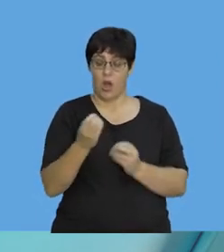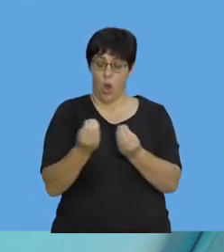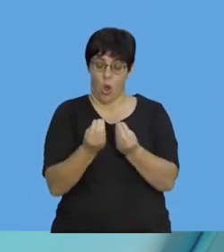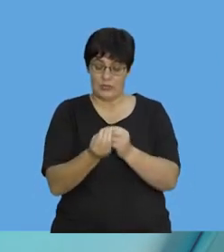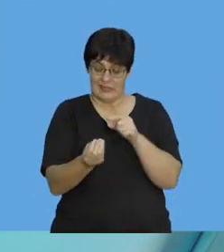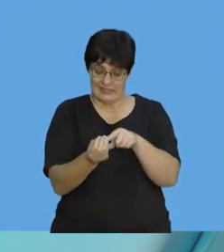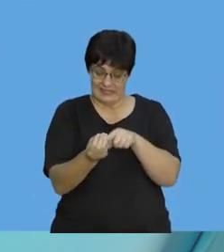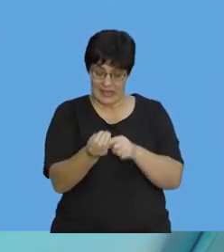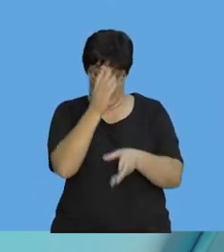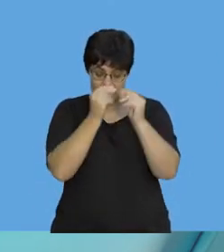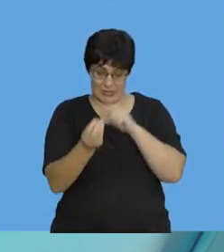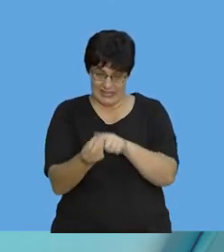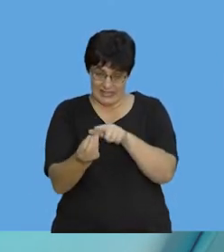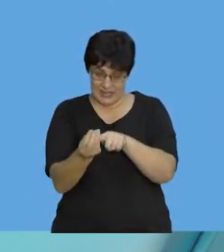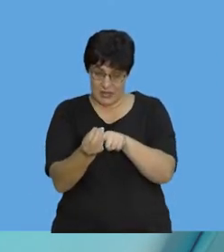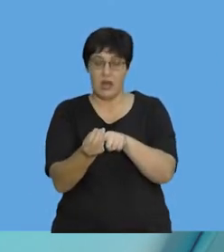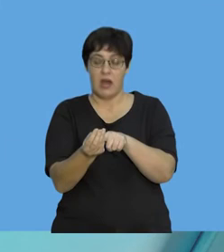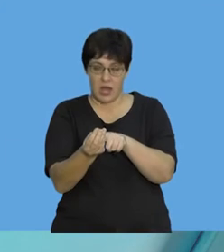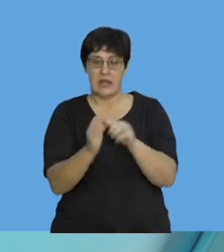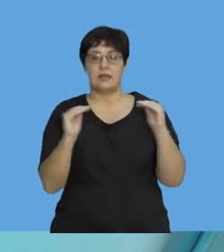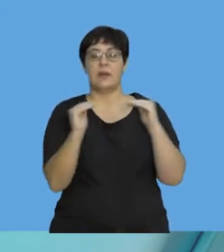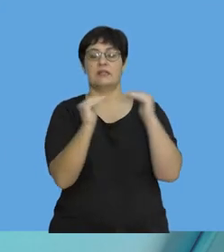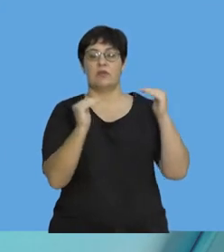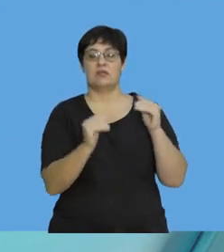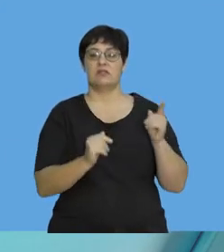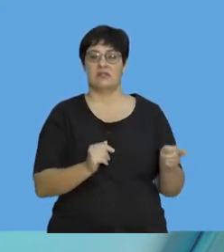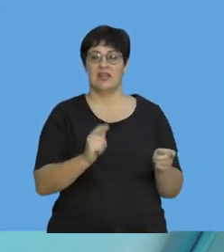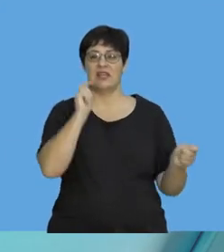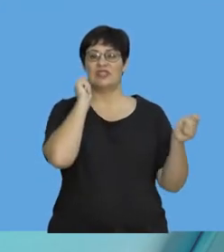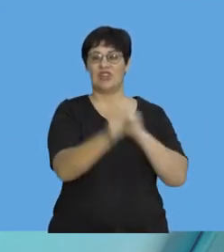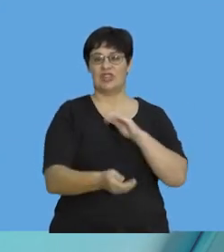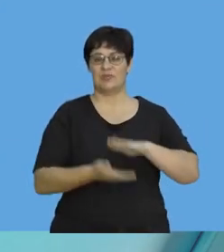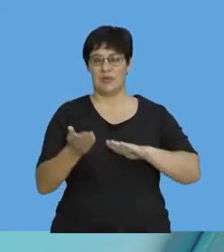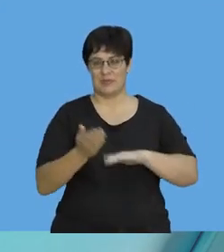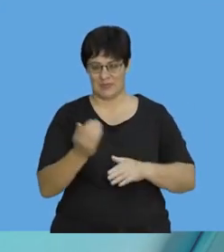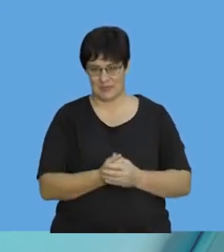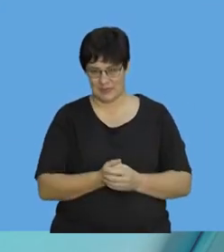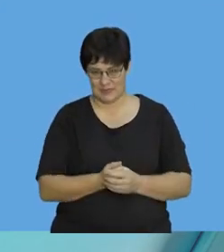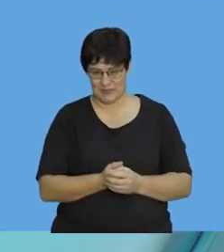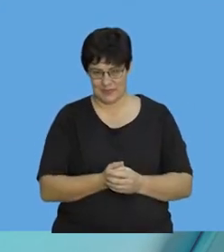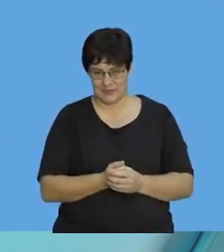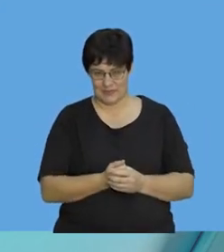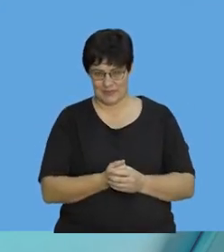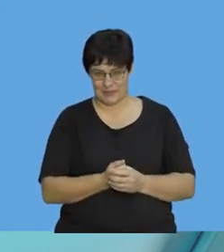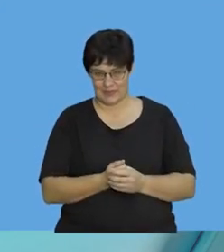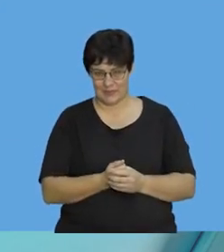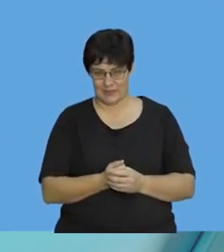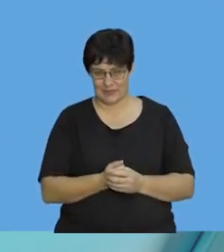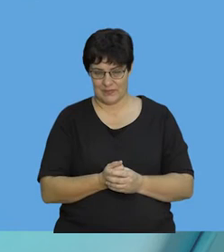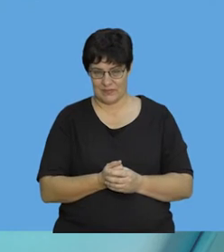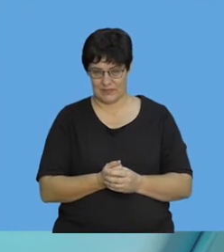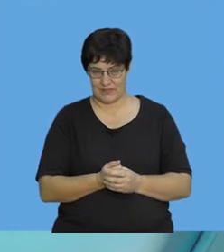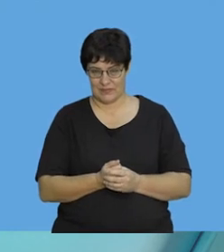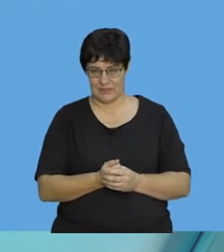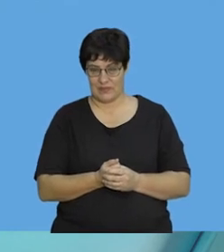experiences is equal to the change in momentum. Now, right